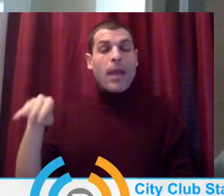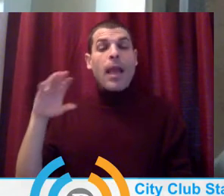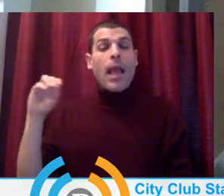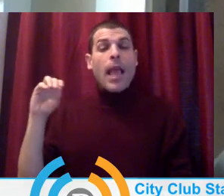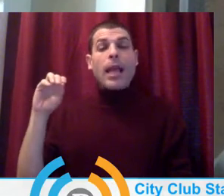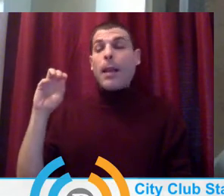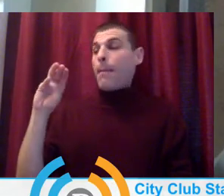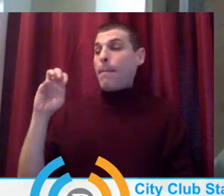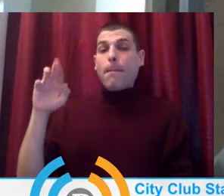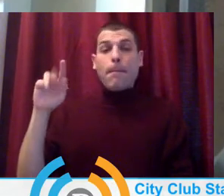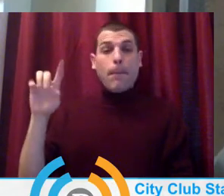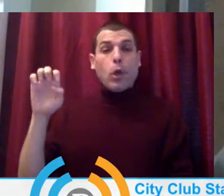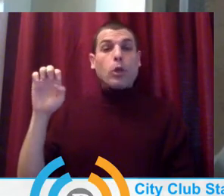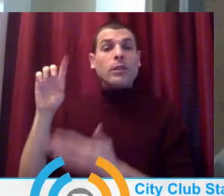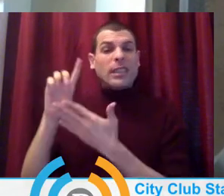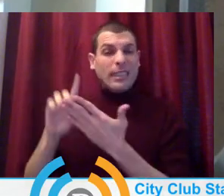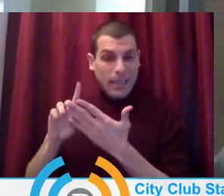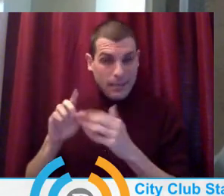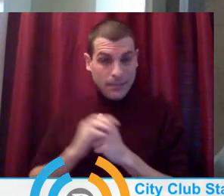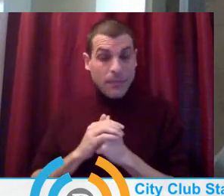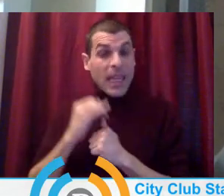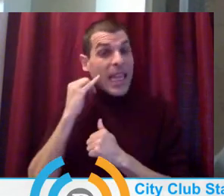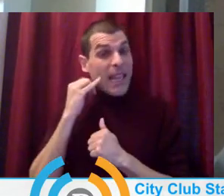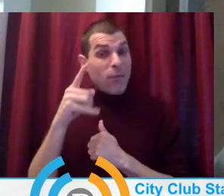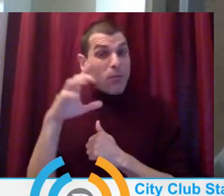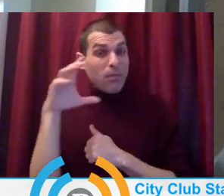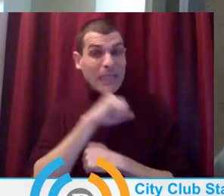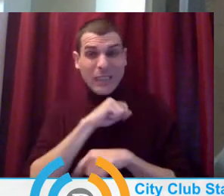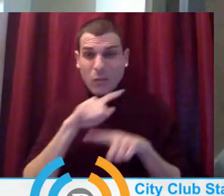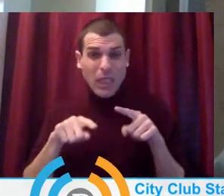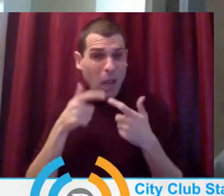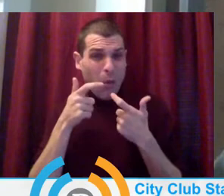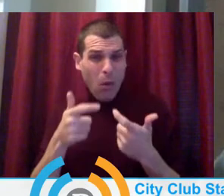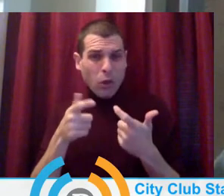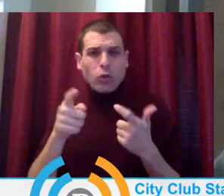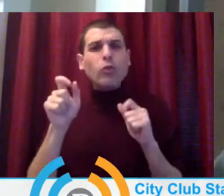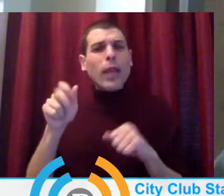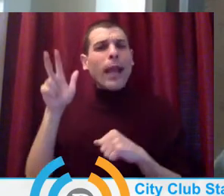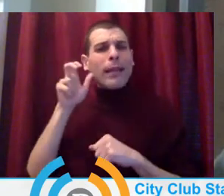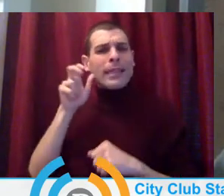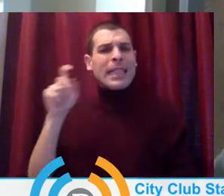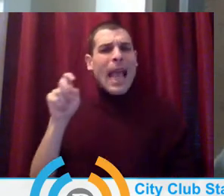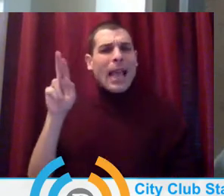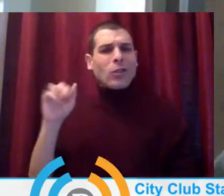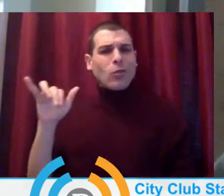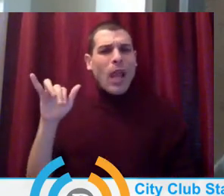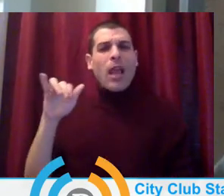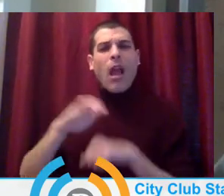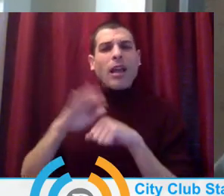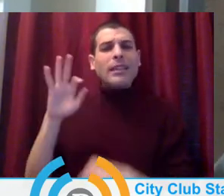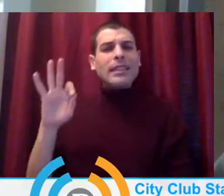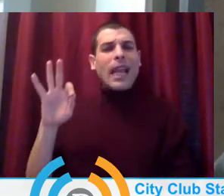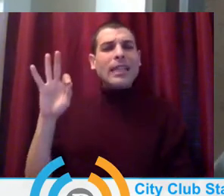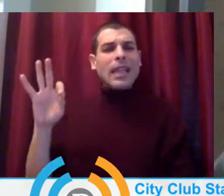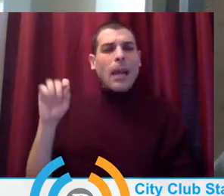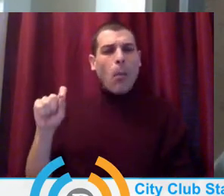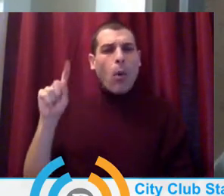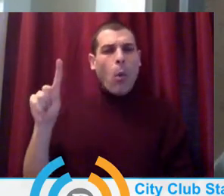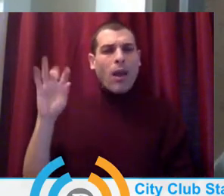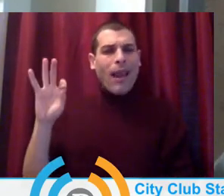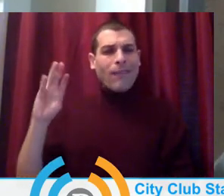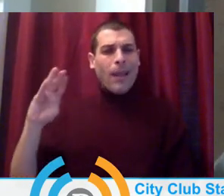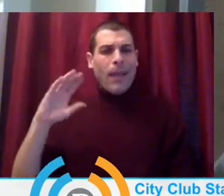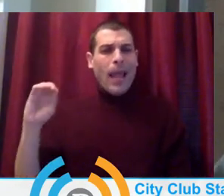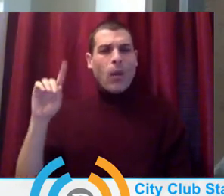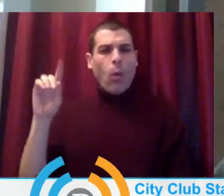If you're ever unable to watch our forums, you can listen in via X-Ray Station, including 91.9 FM and 107